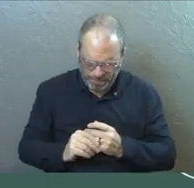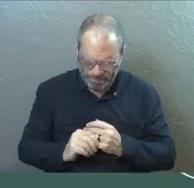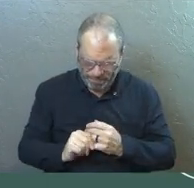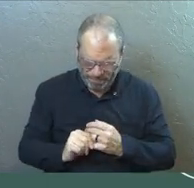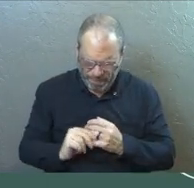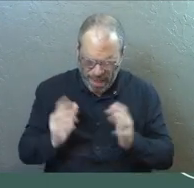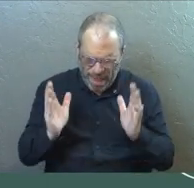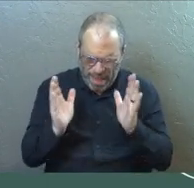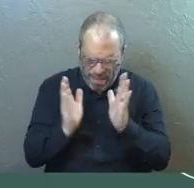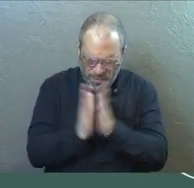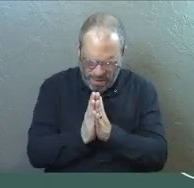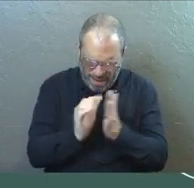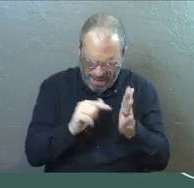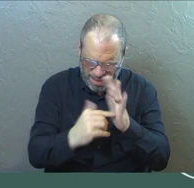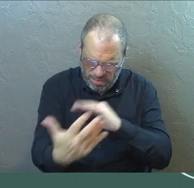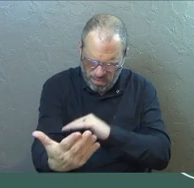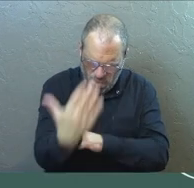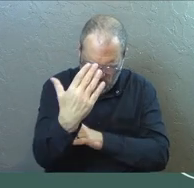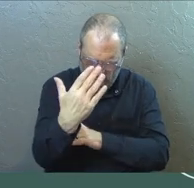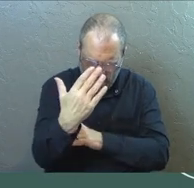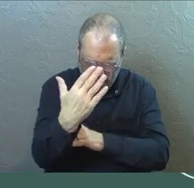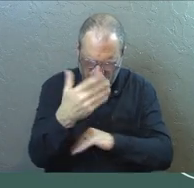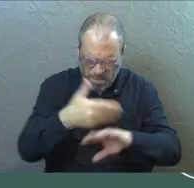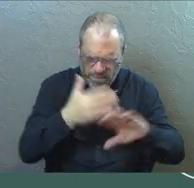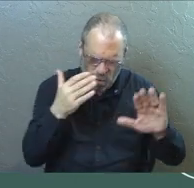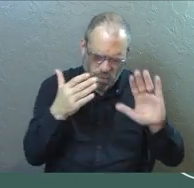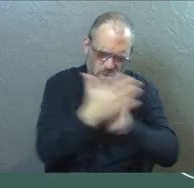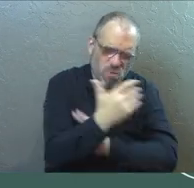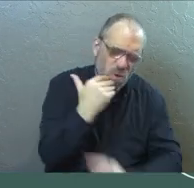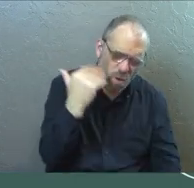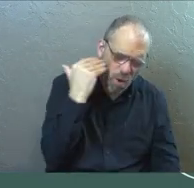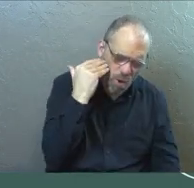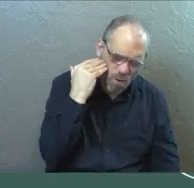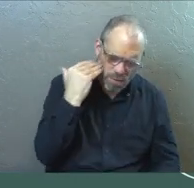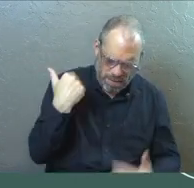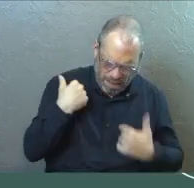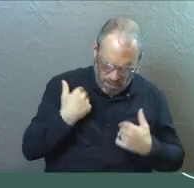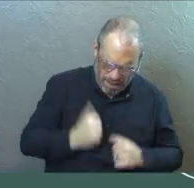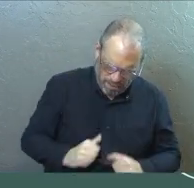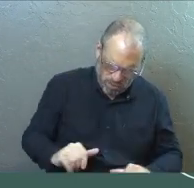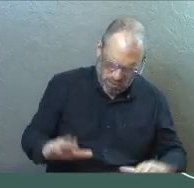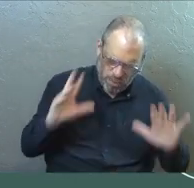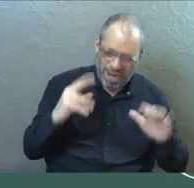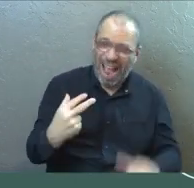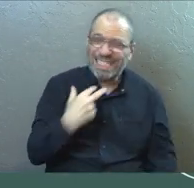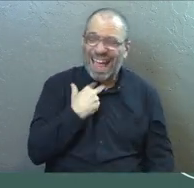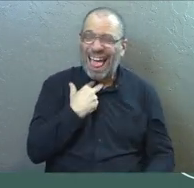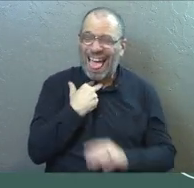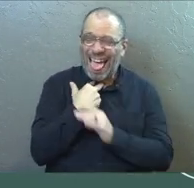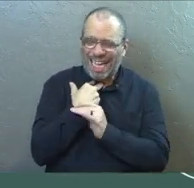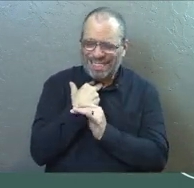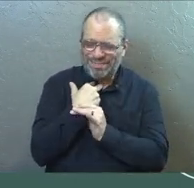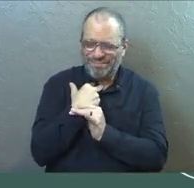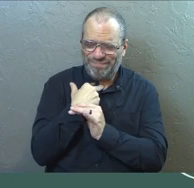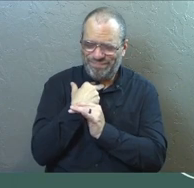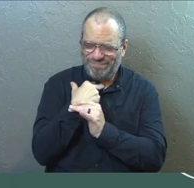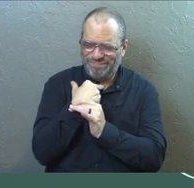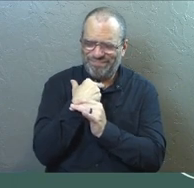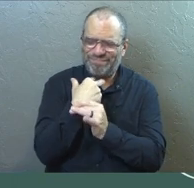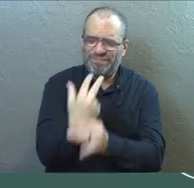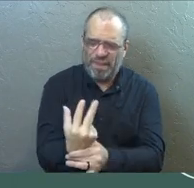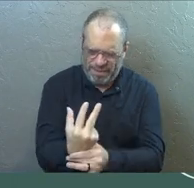And so, God, I pray that this morning, before we leave this place, we would surrender our stuckness to you, Jesus.